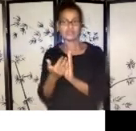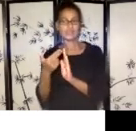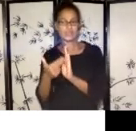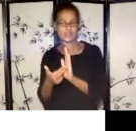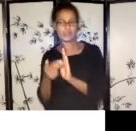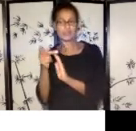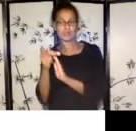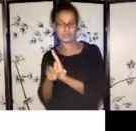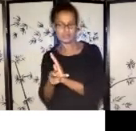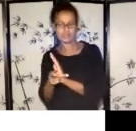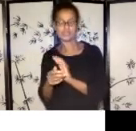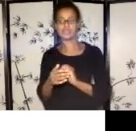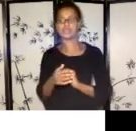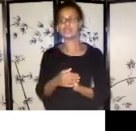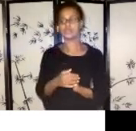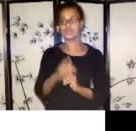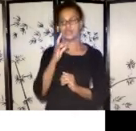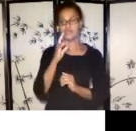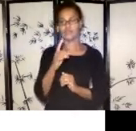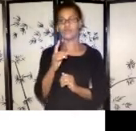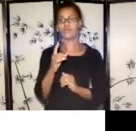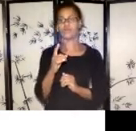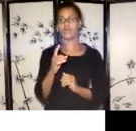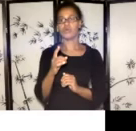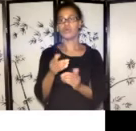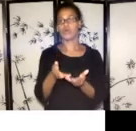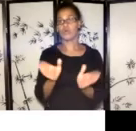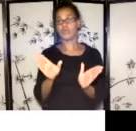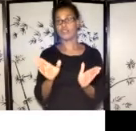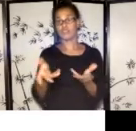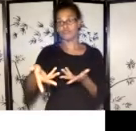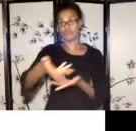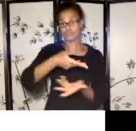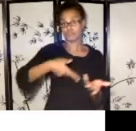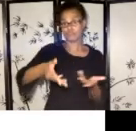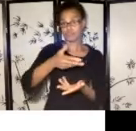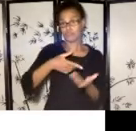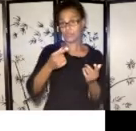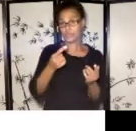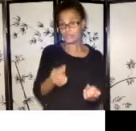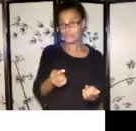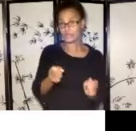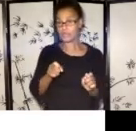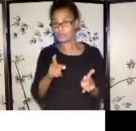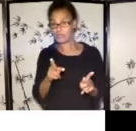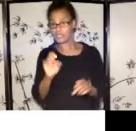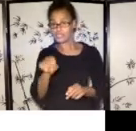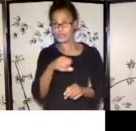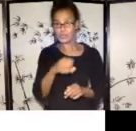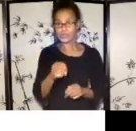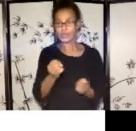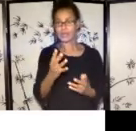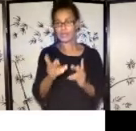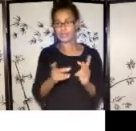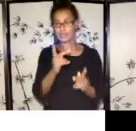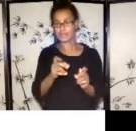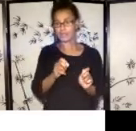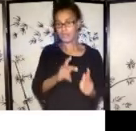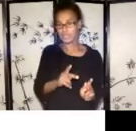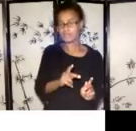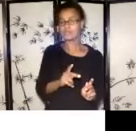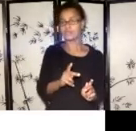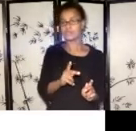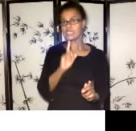film production studios, you want to just really kind of do your homework in terms of finding out what is actually